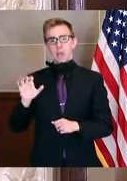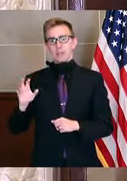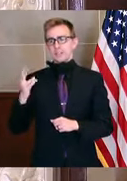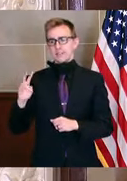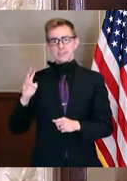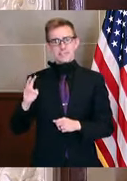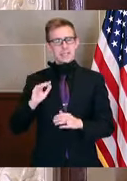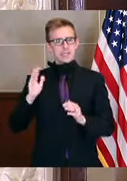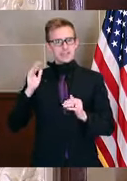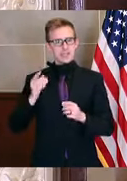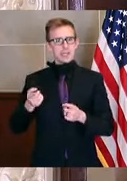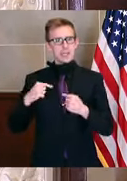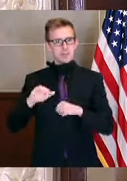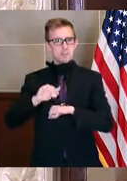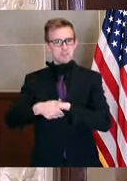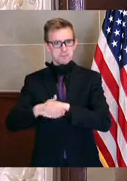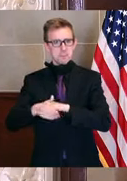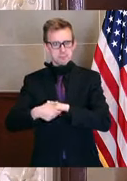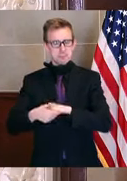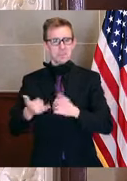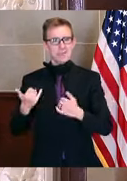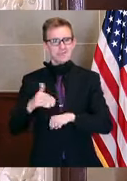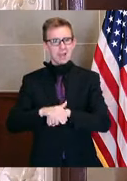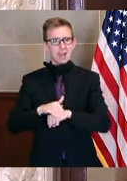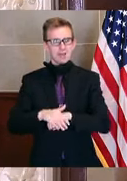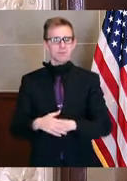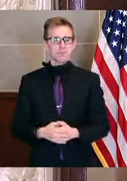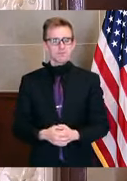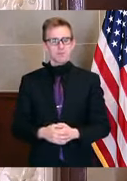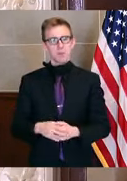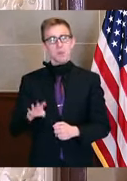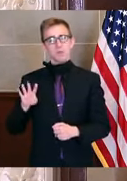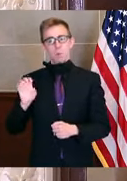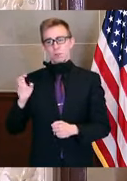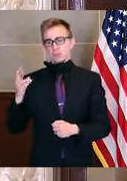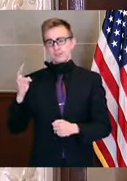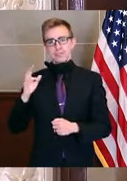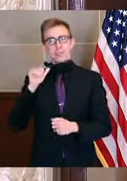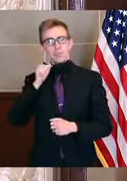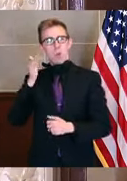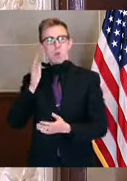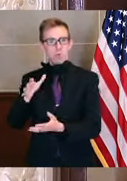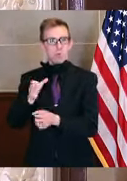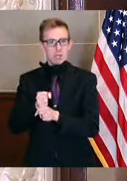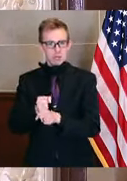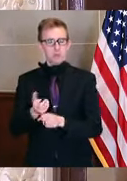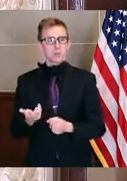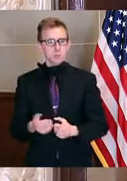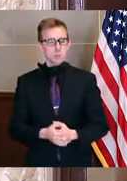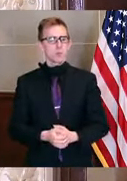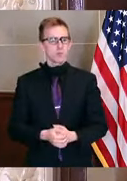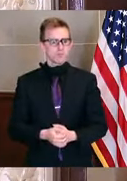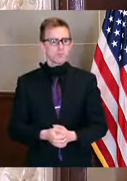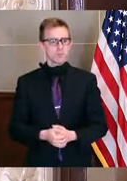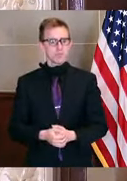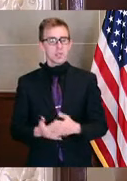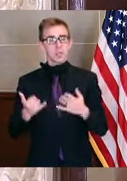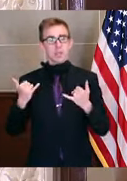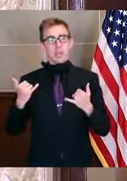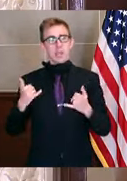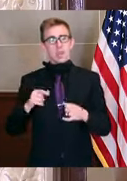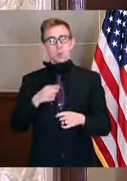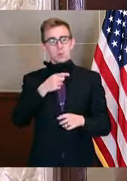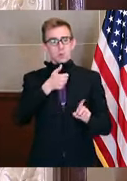They'll come back overnight. And we've got another 414 coming back tomorrow. So we are sending up today for these